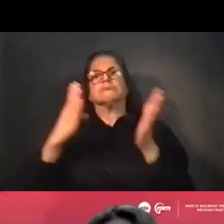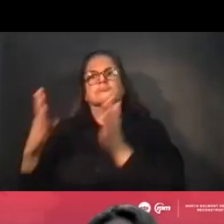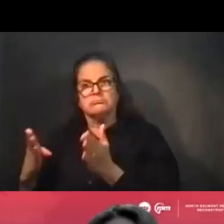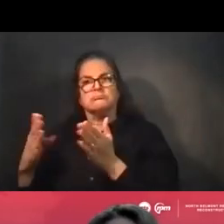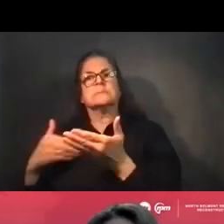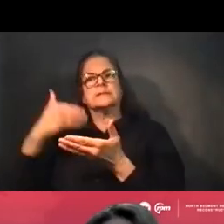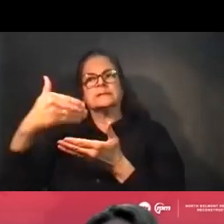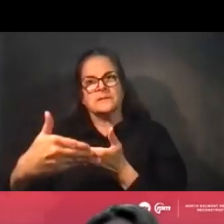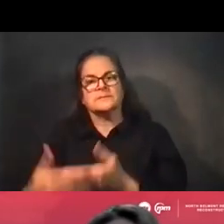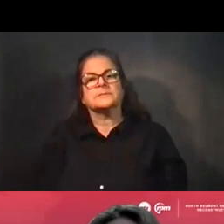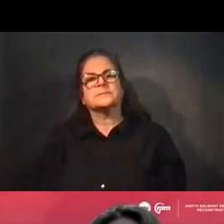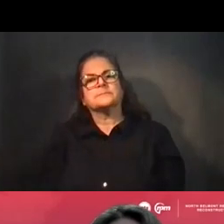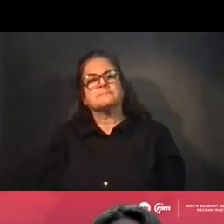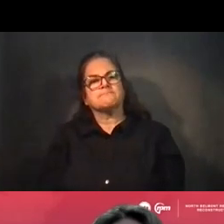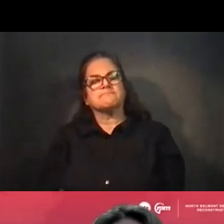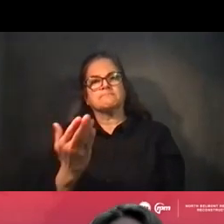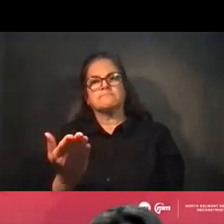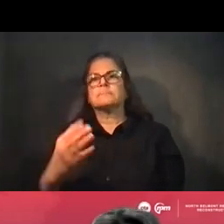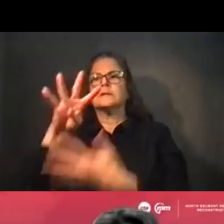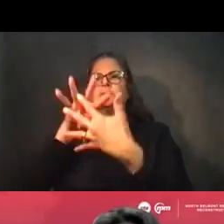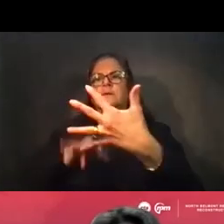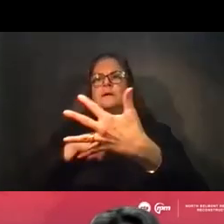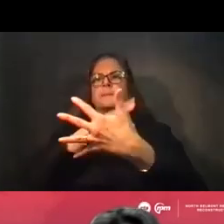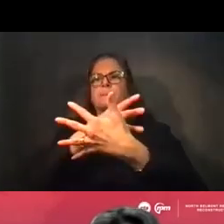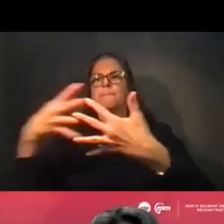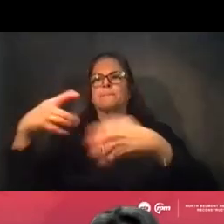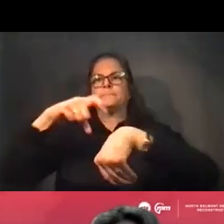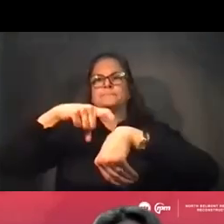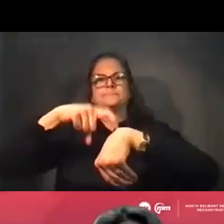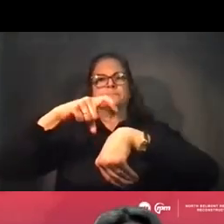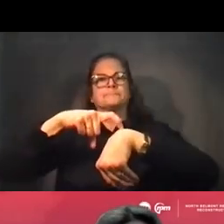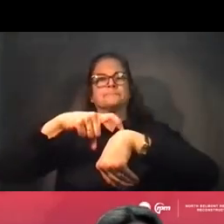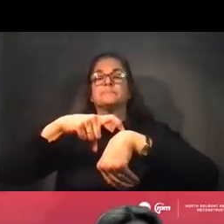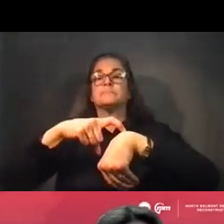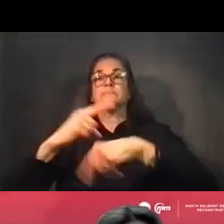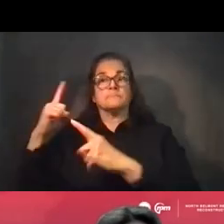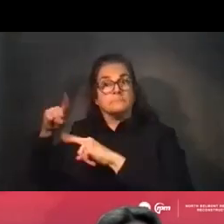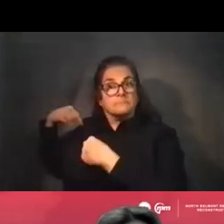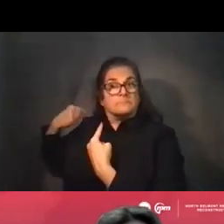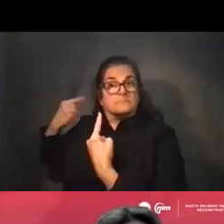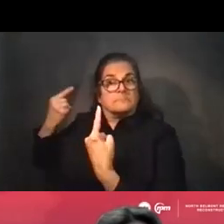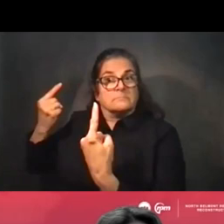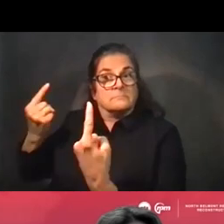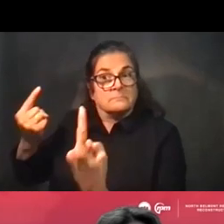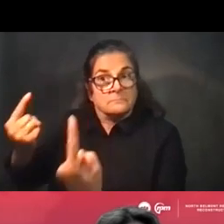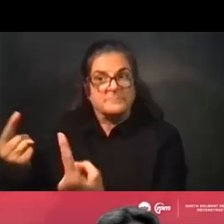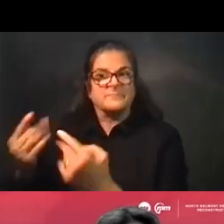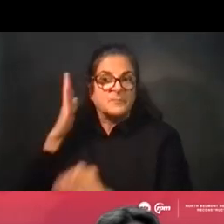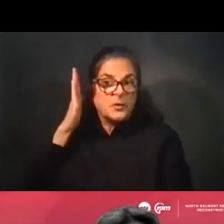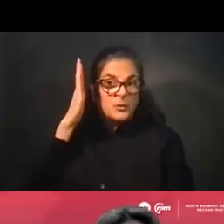So here is a timeline that really captures where we have been and where we are going. So